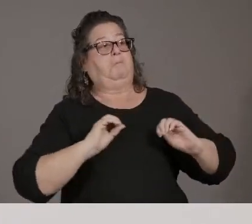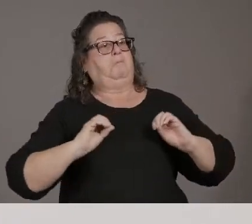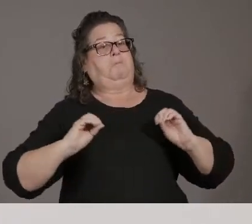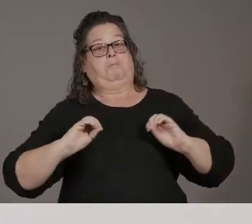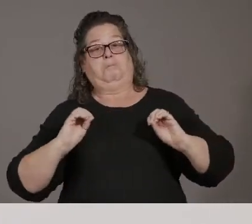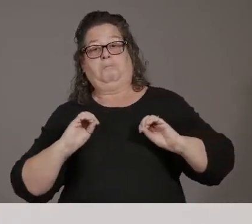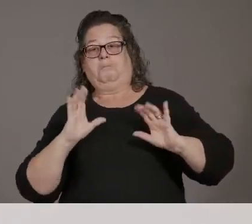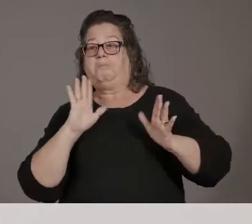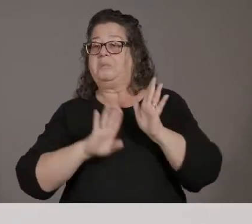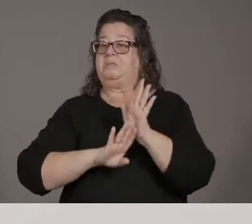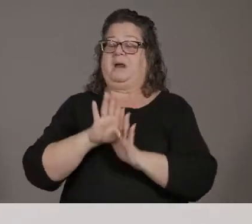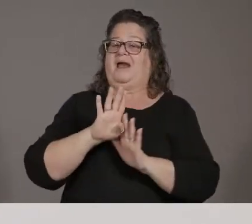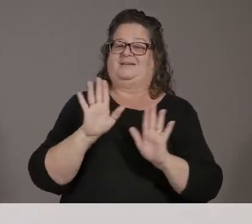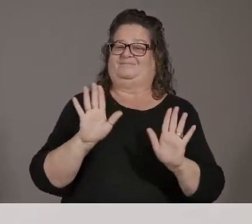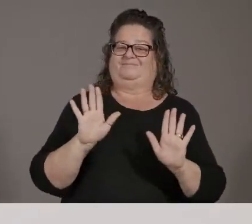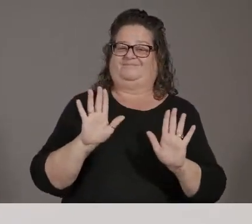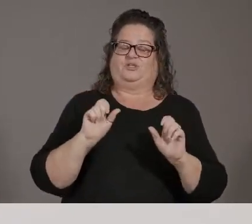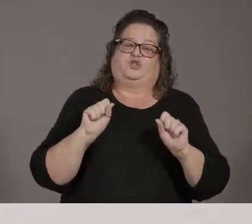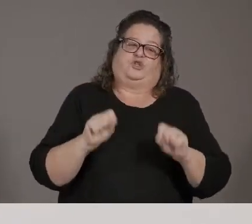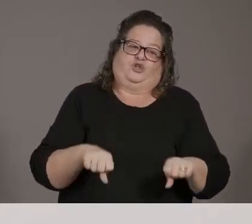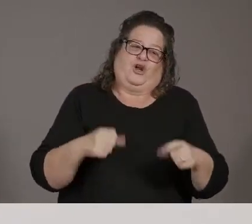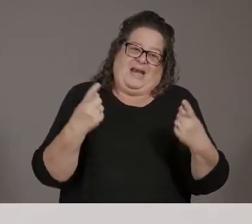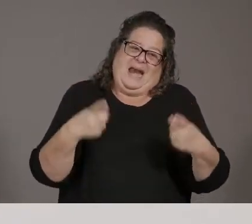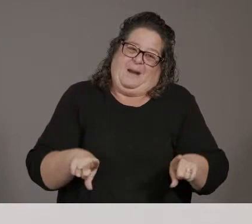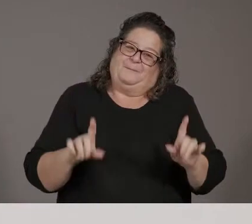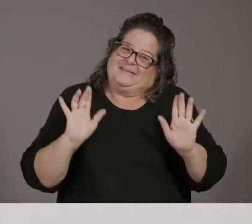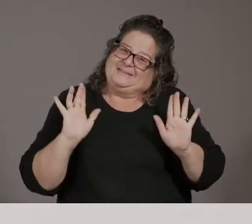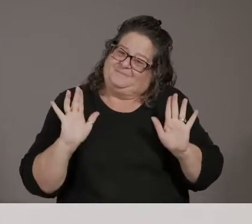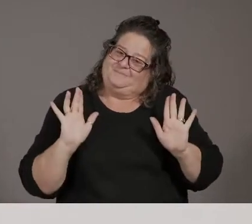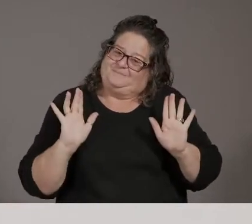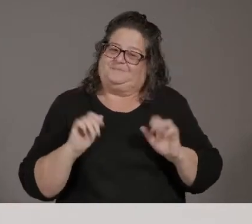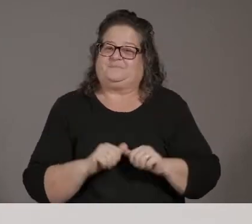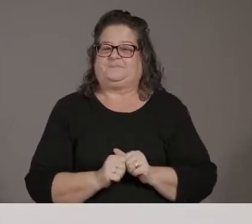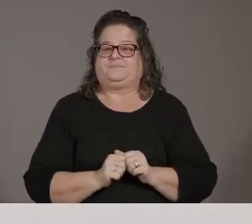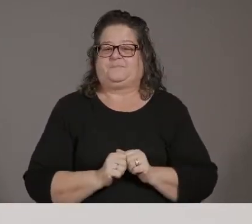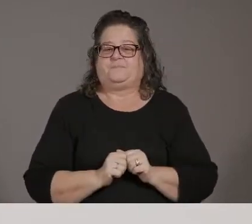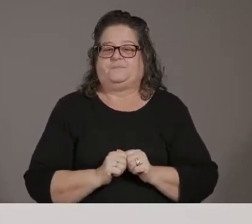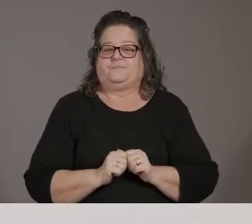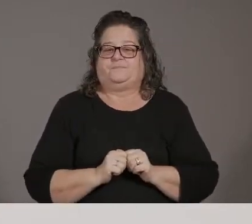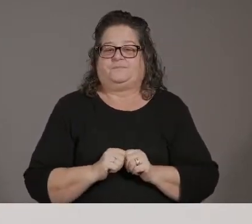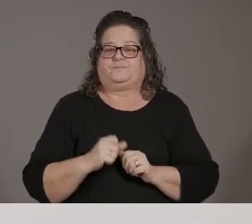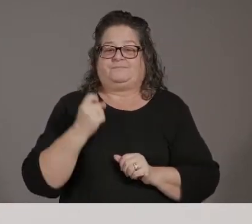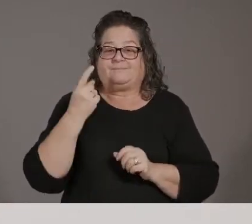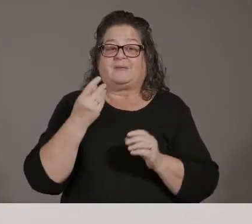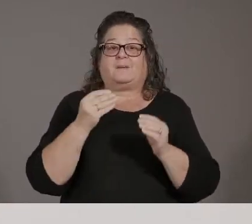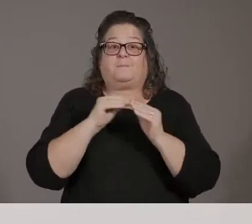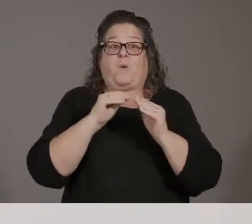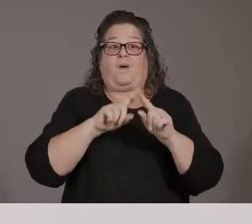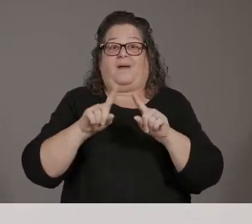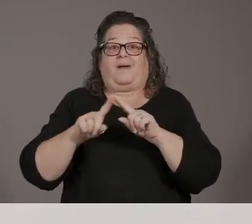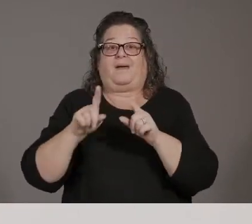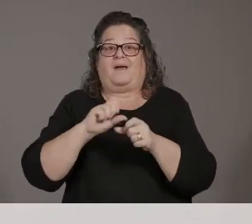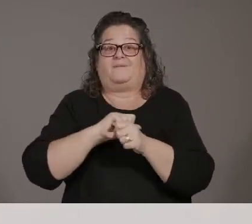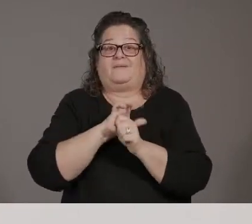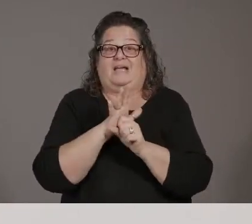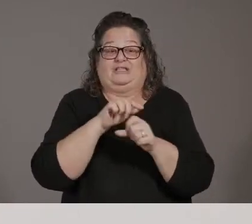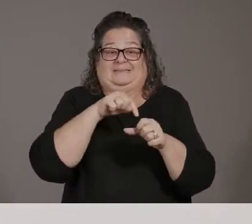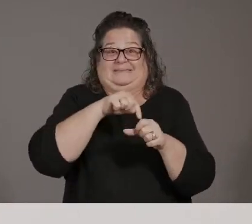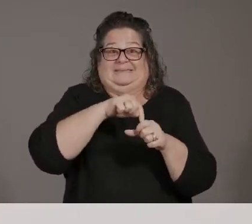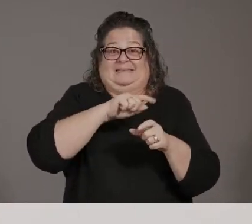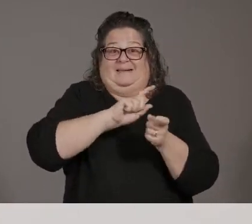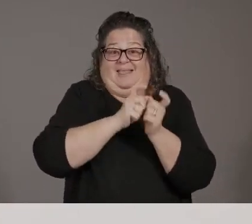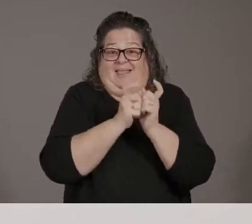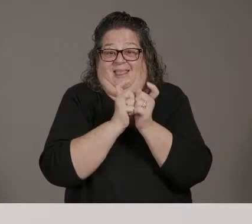more of the variants, but hopefully it would have less impact on our hospitals and, and deaths. Yeah, we only hope, I imagine